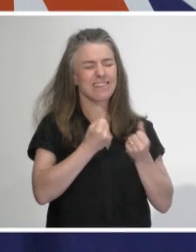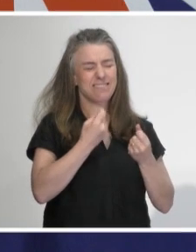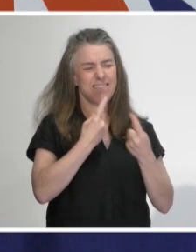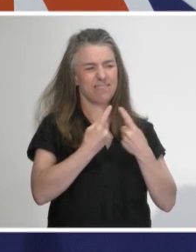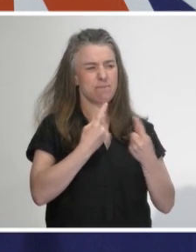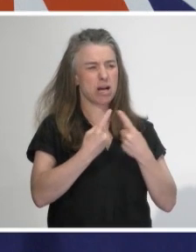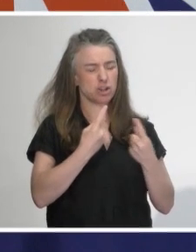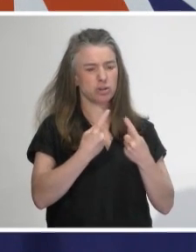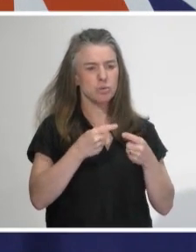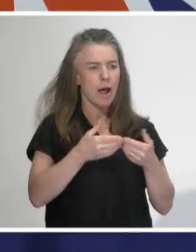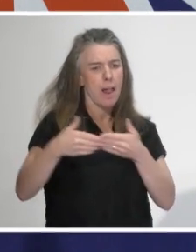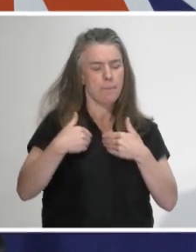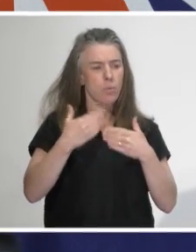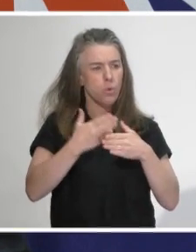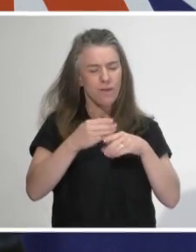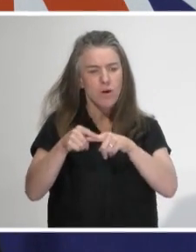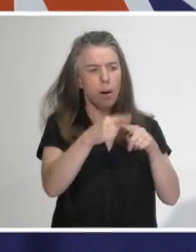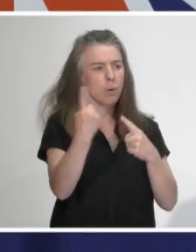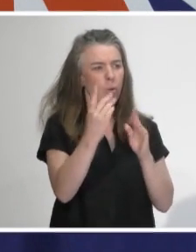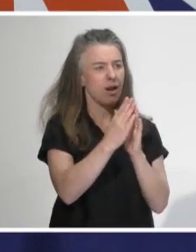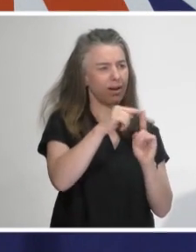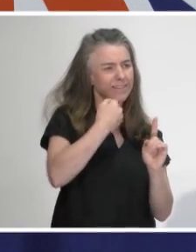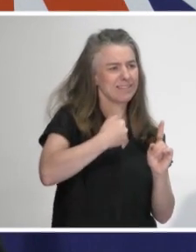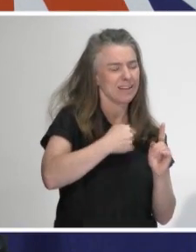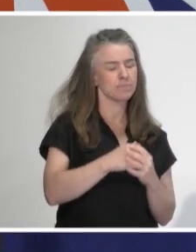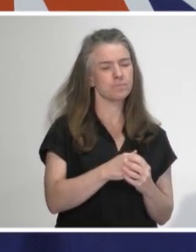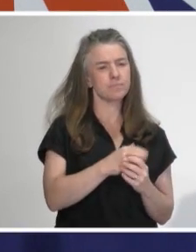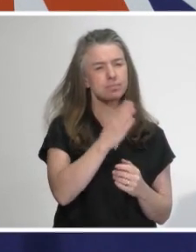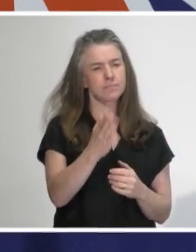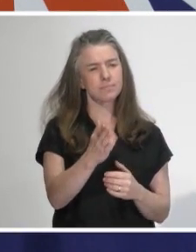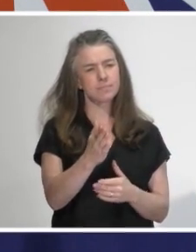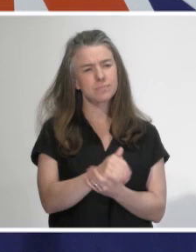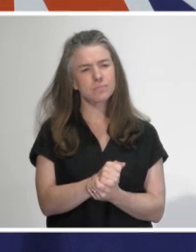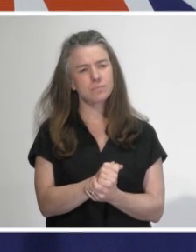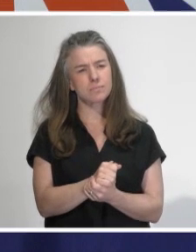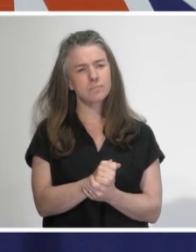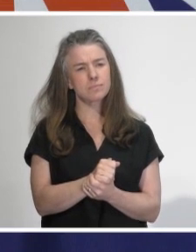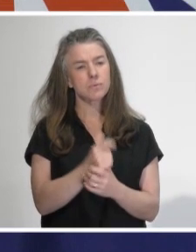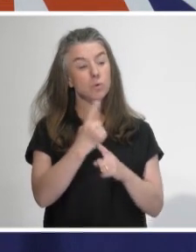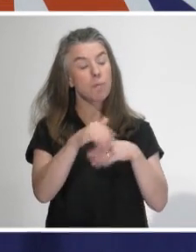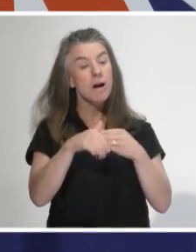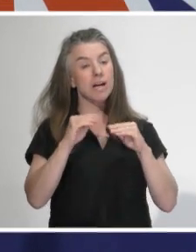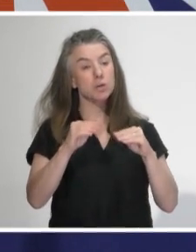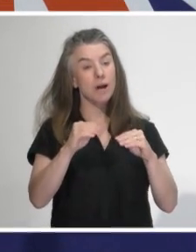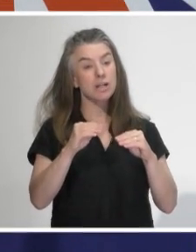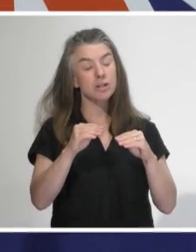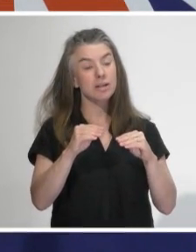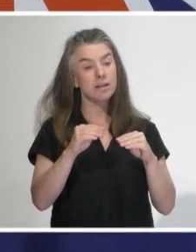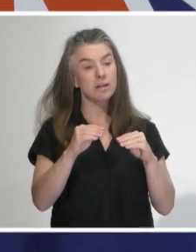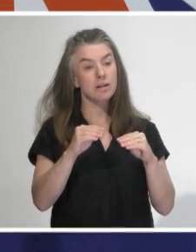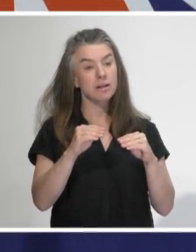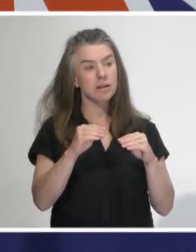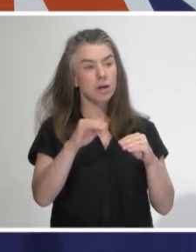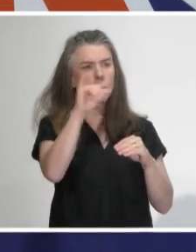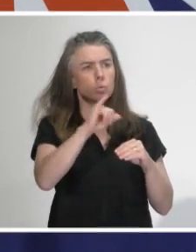support our contact tracing. Back on education, the education minister today said, look, we can't give any firm indication of what